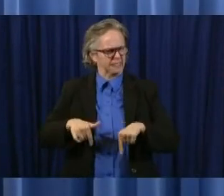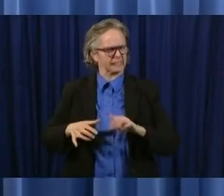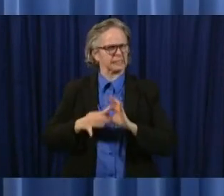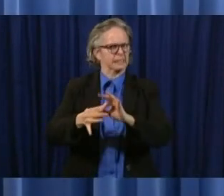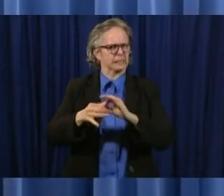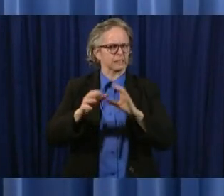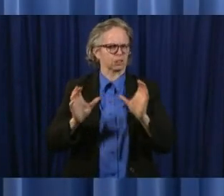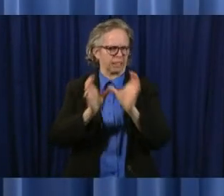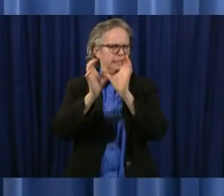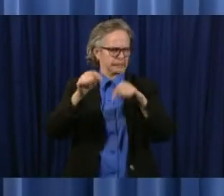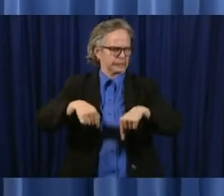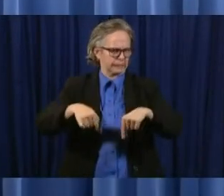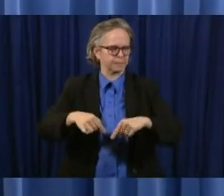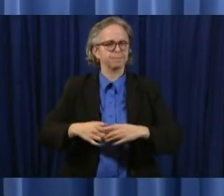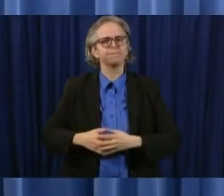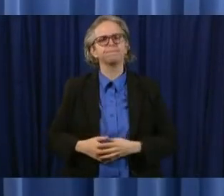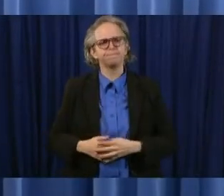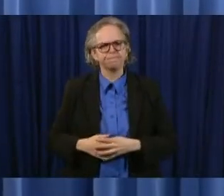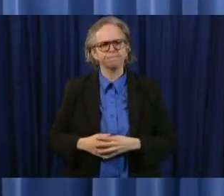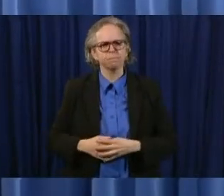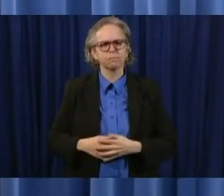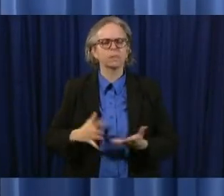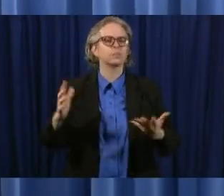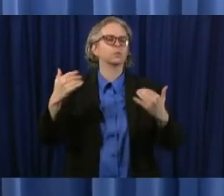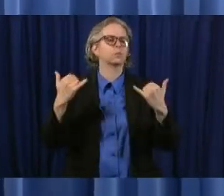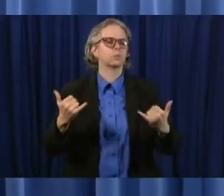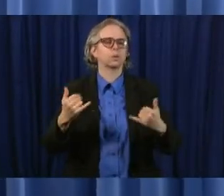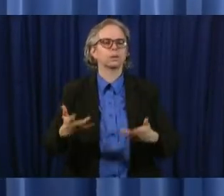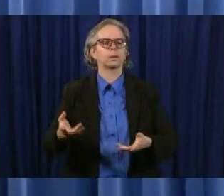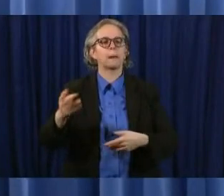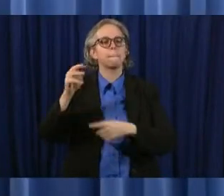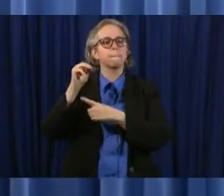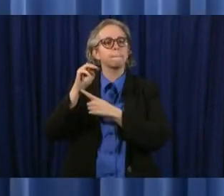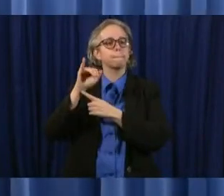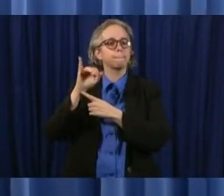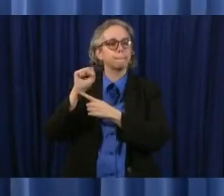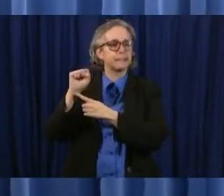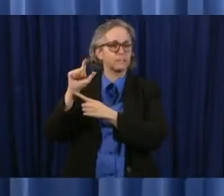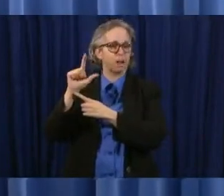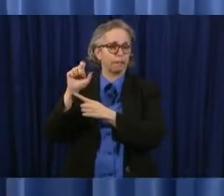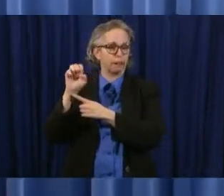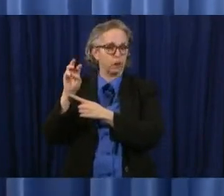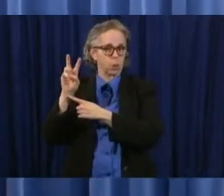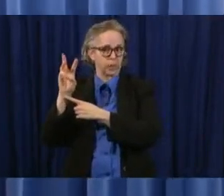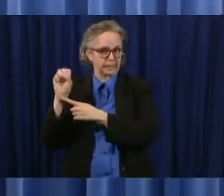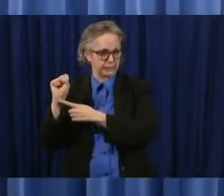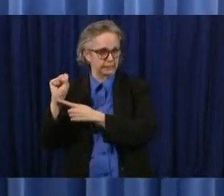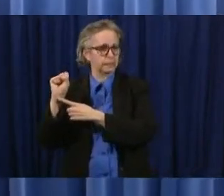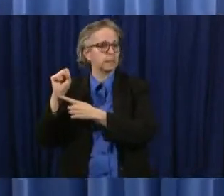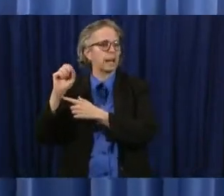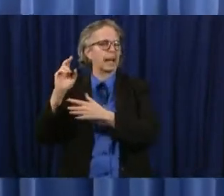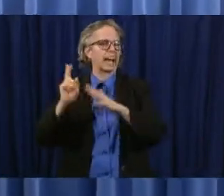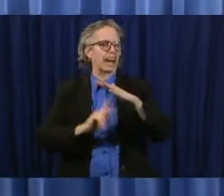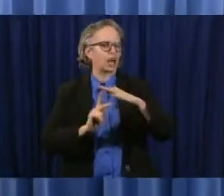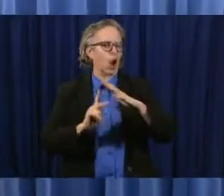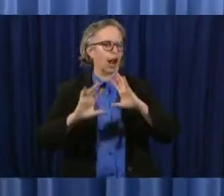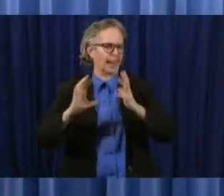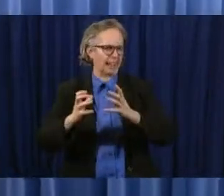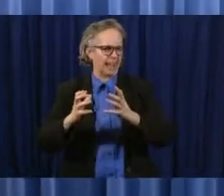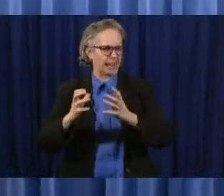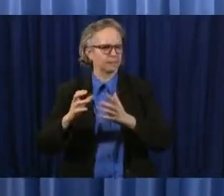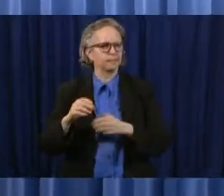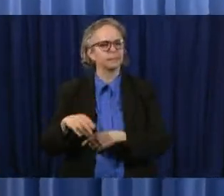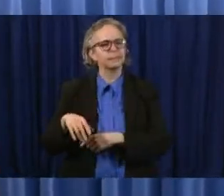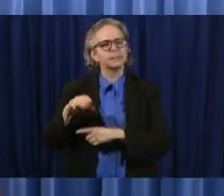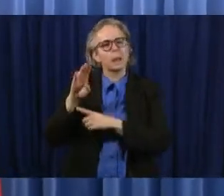lewis's kindergarten class at willowville elementary in batavia down in batavia